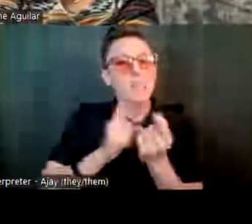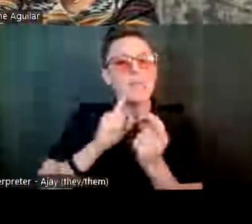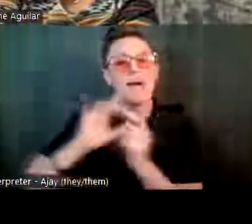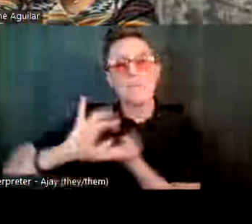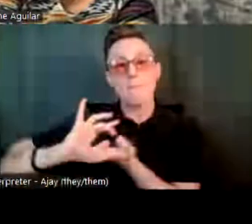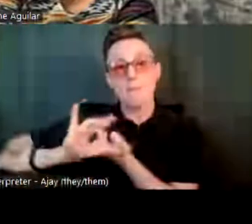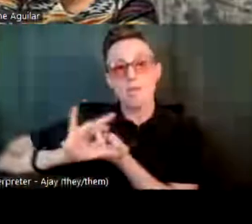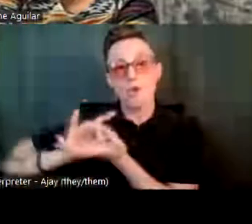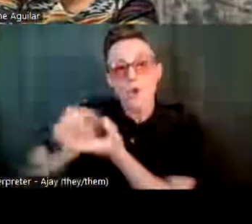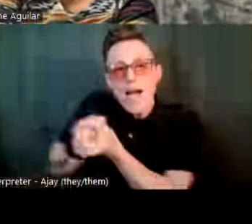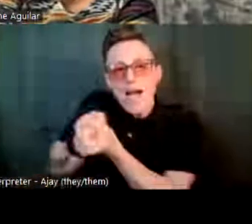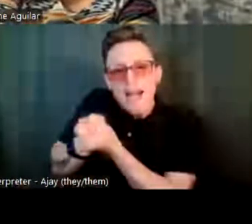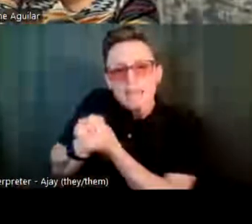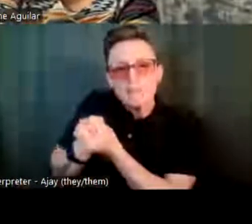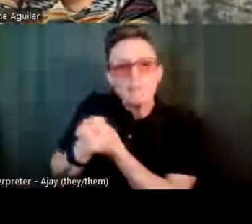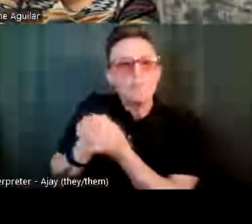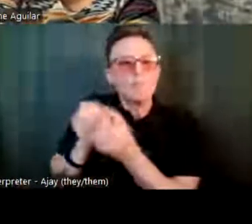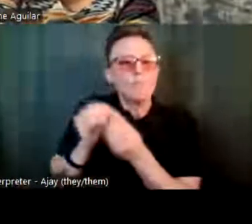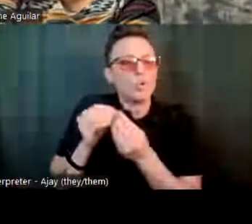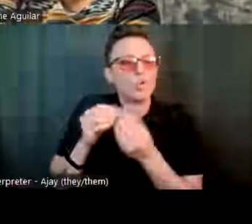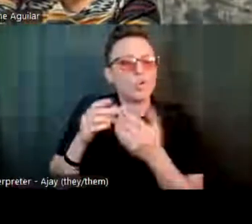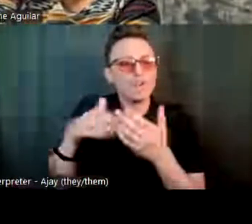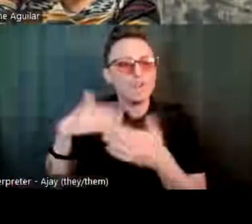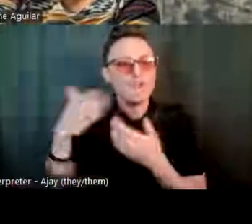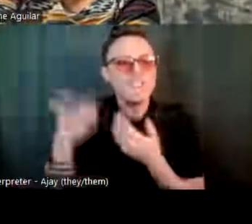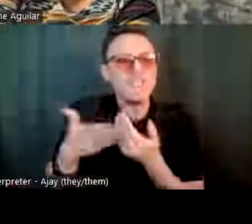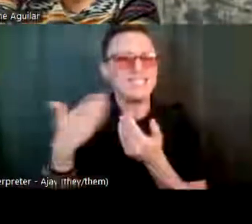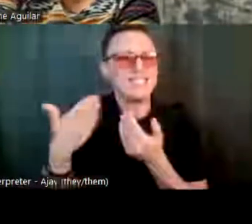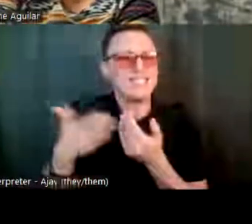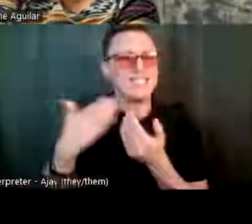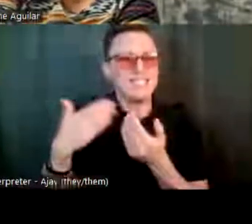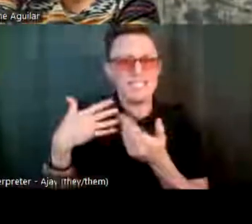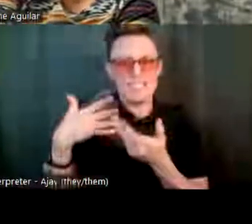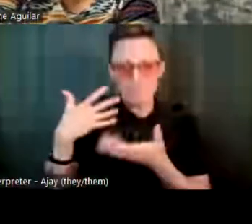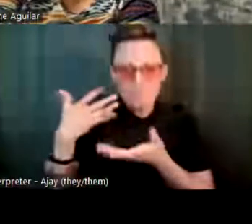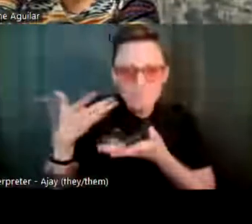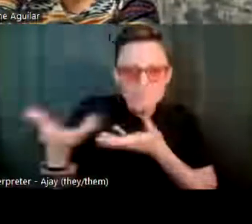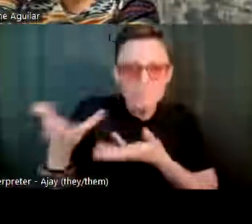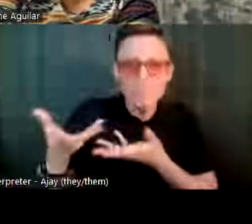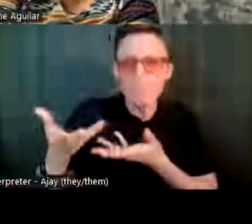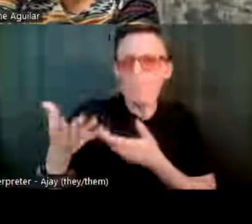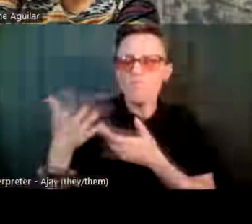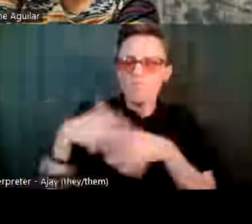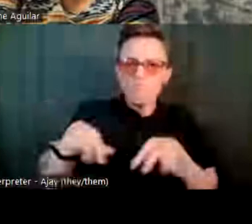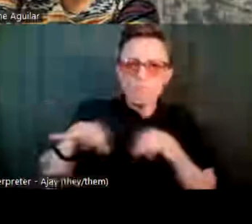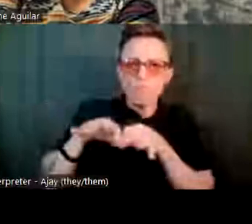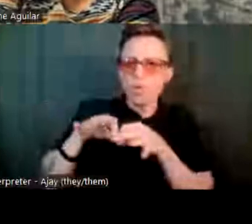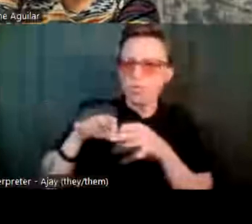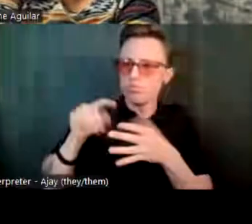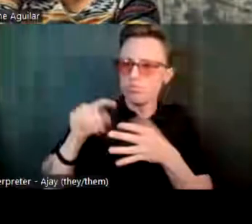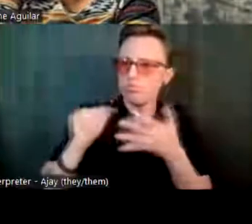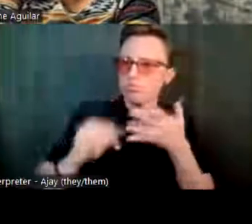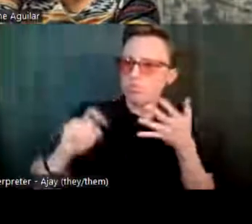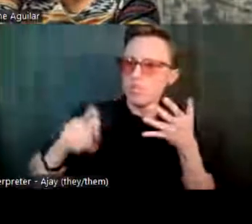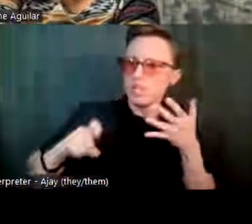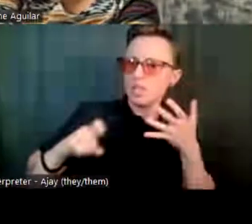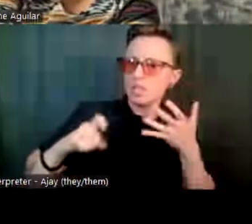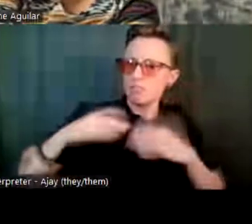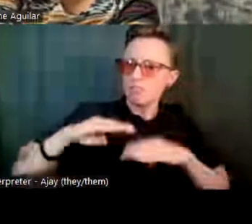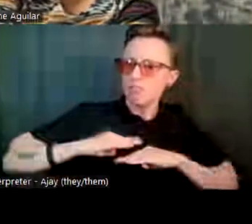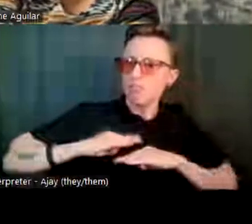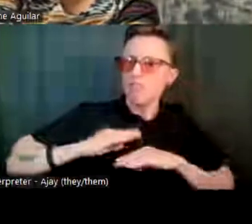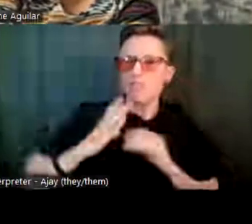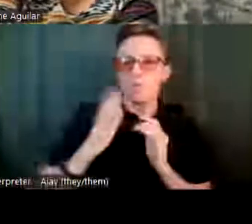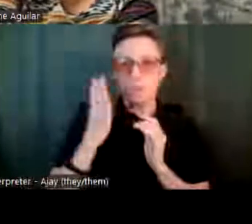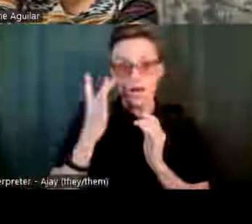more easily to advocate and to make sure that she was getting what she needed. Because, like I